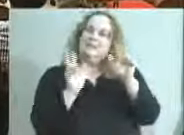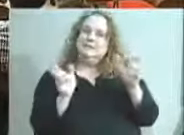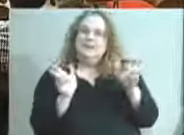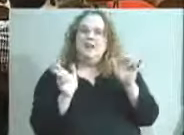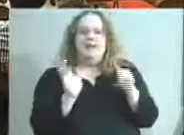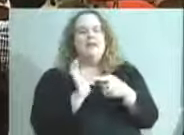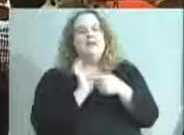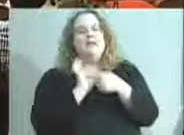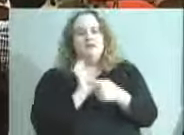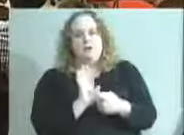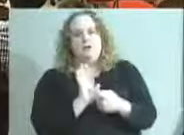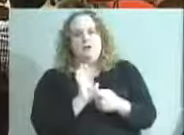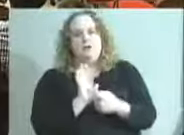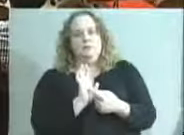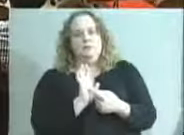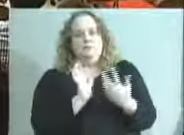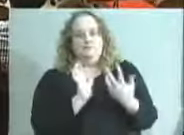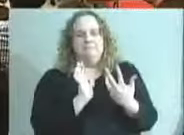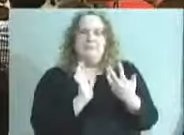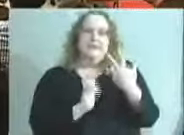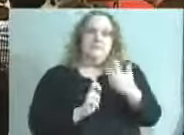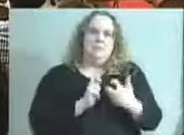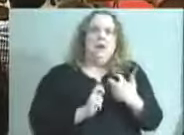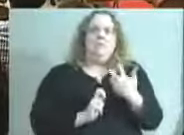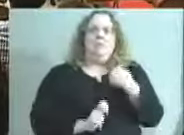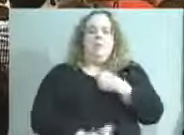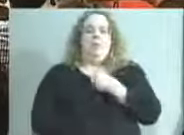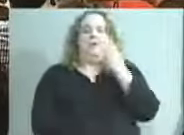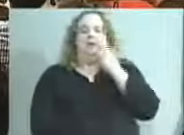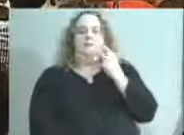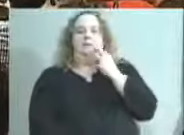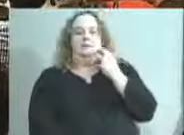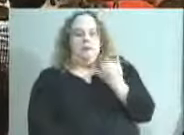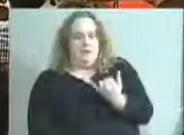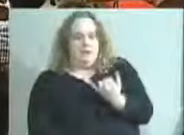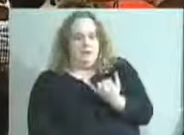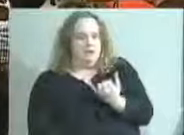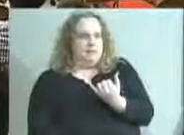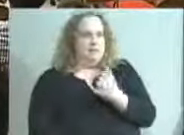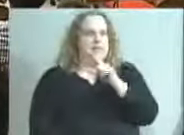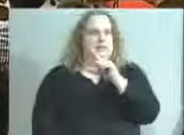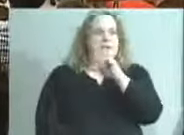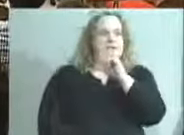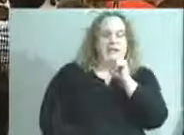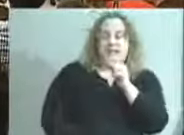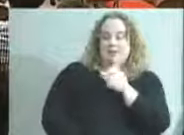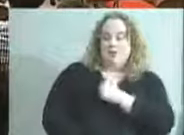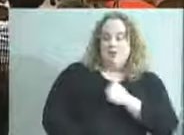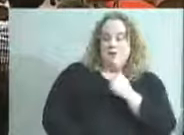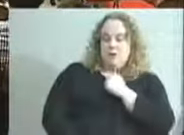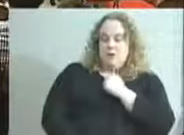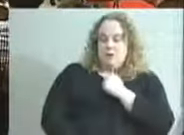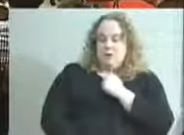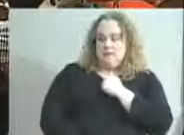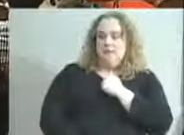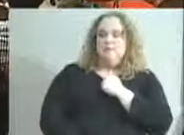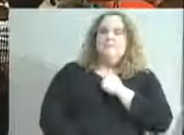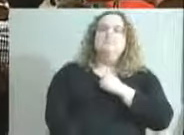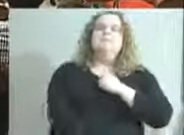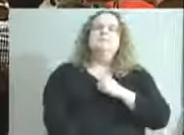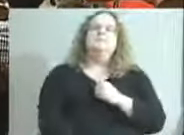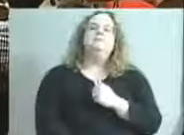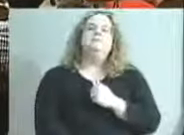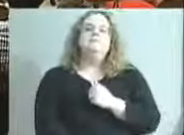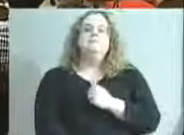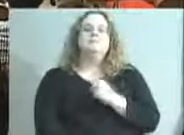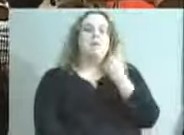reflected in the kind of difficulties that we're having. So, Lisa, sorry. Can I kick it to you? No, that's okay. No, I have an item that's related to the